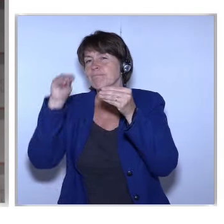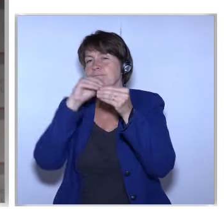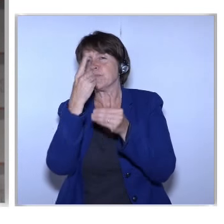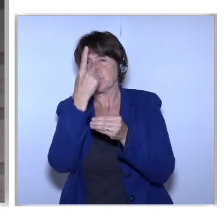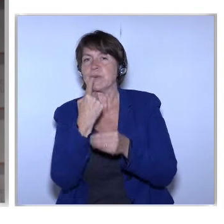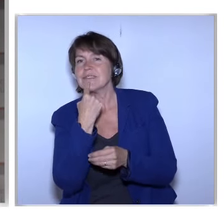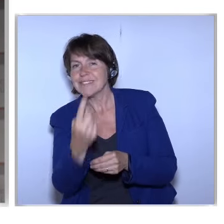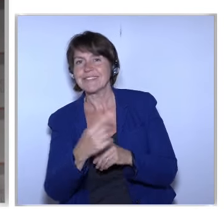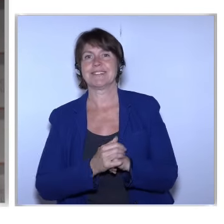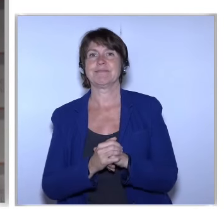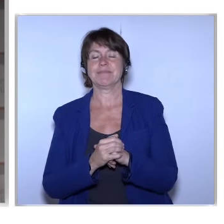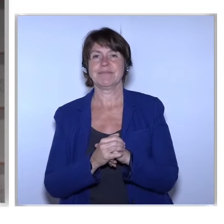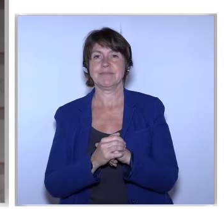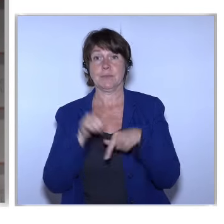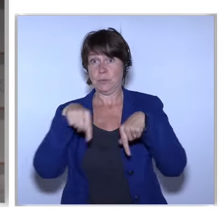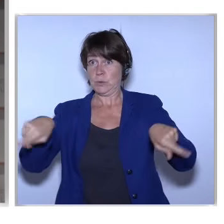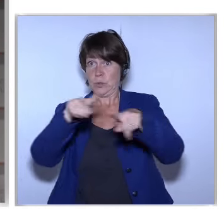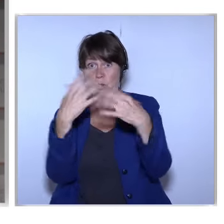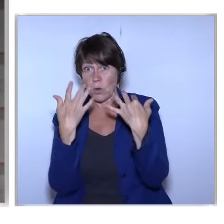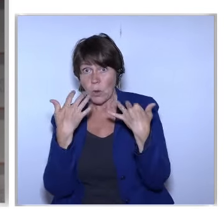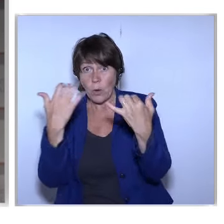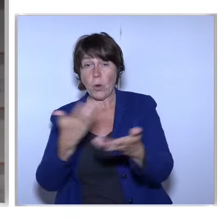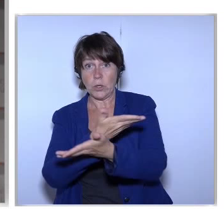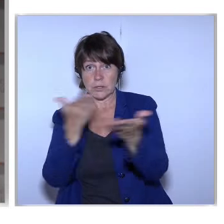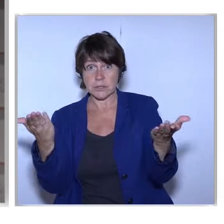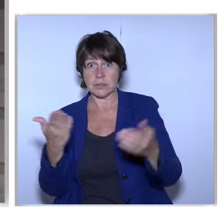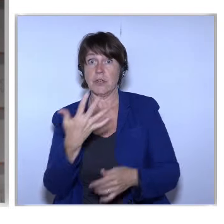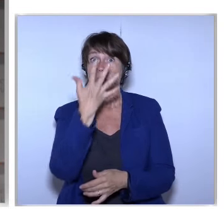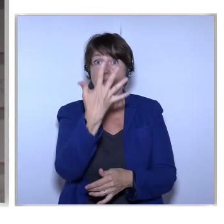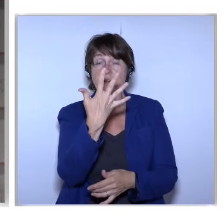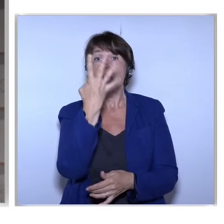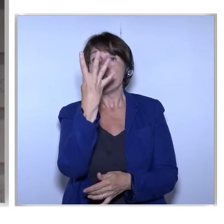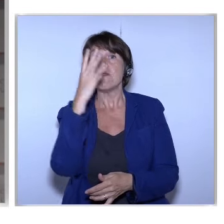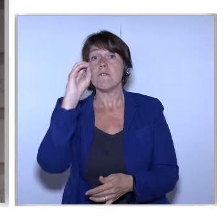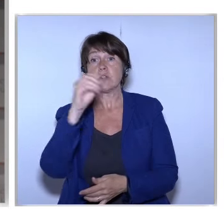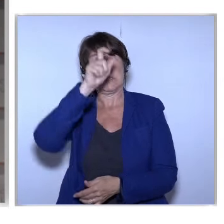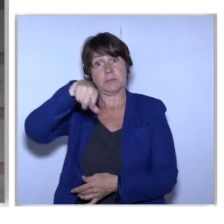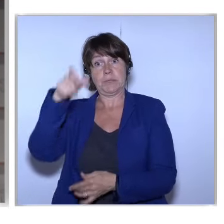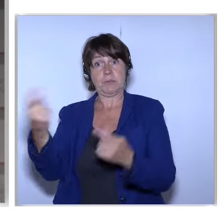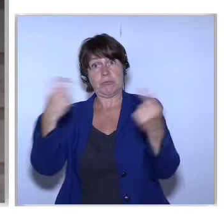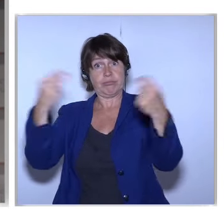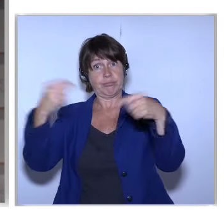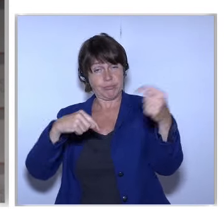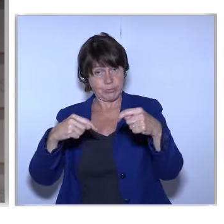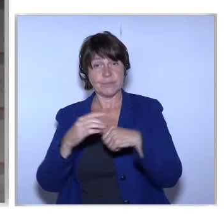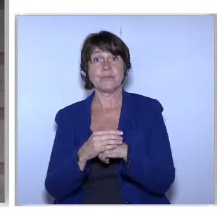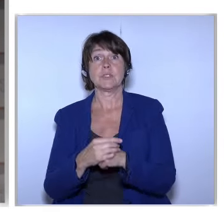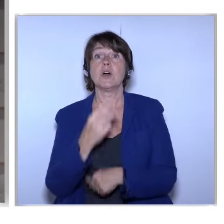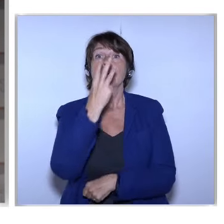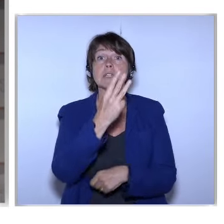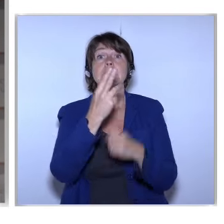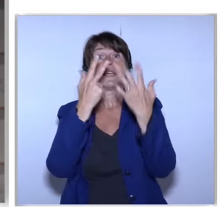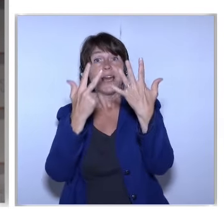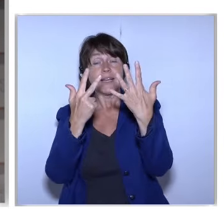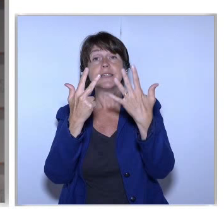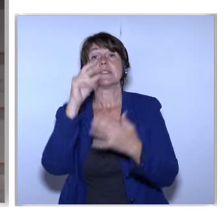more about you, the audience So, there are 540 of you There are 38% of you